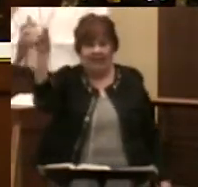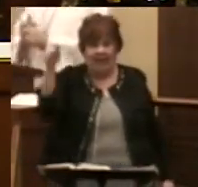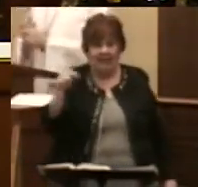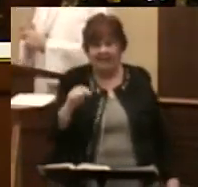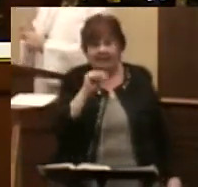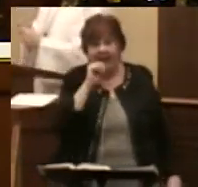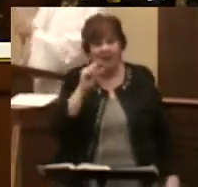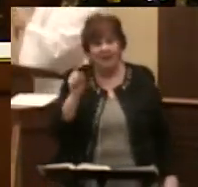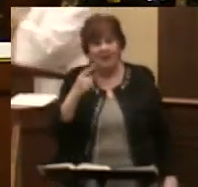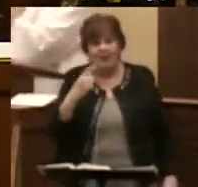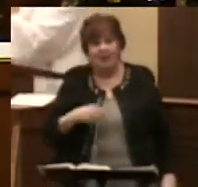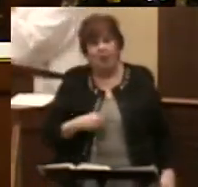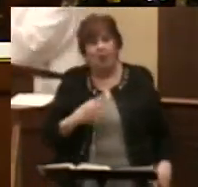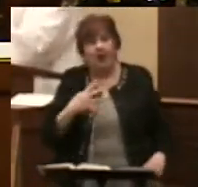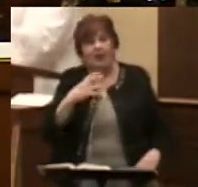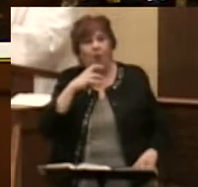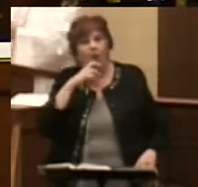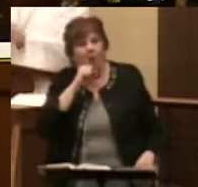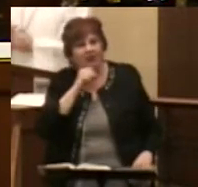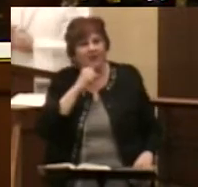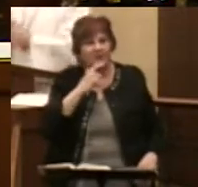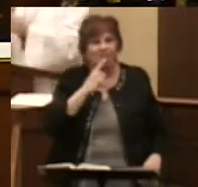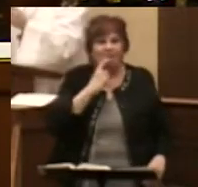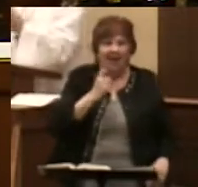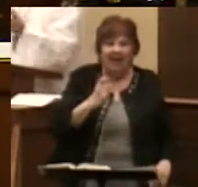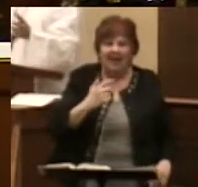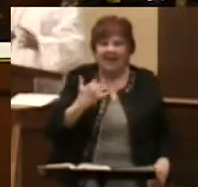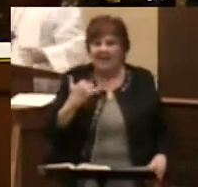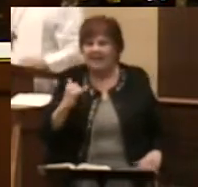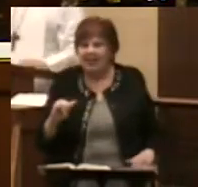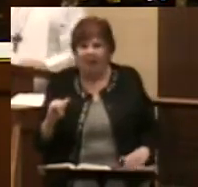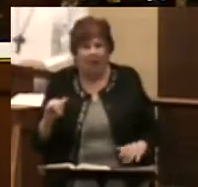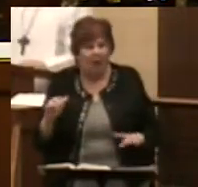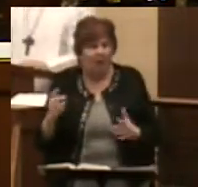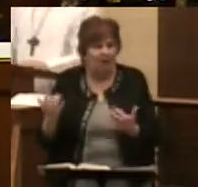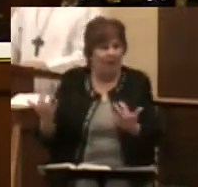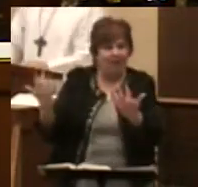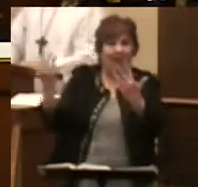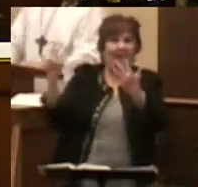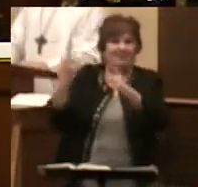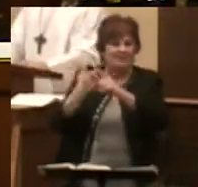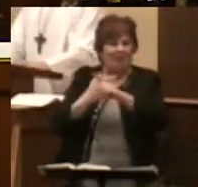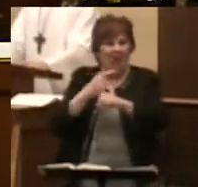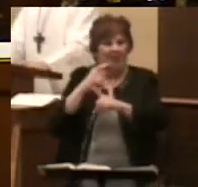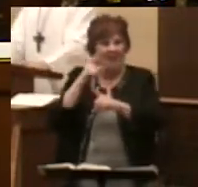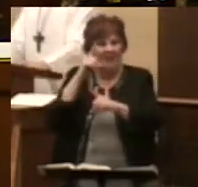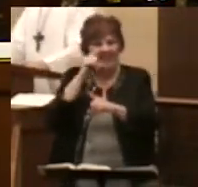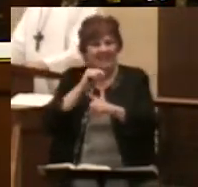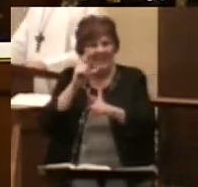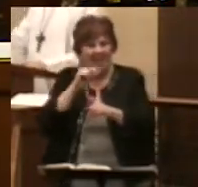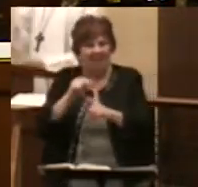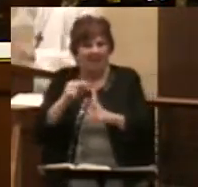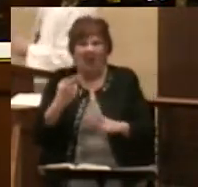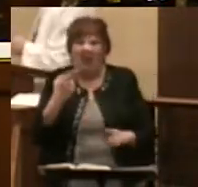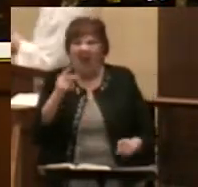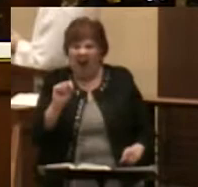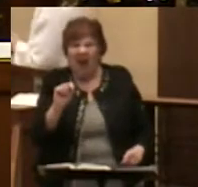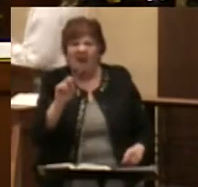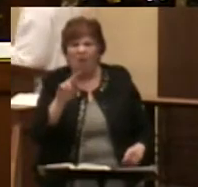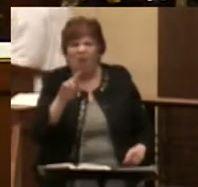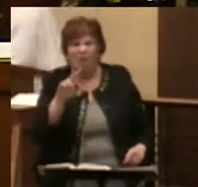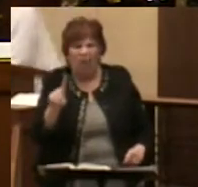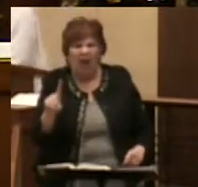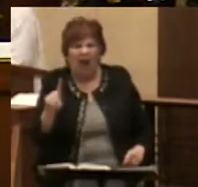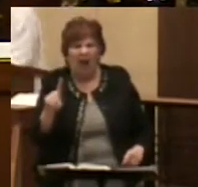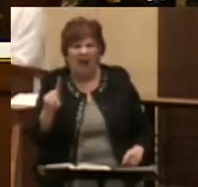dove. It was orange and red and yellow. I put flames on the dove. I kind of hot-rotted this dove coming down